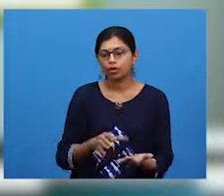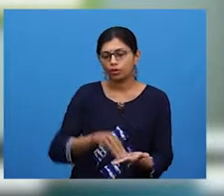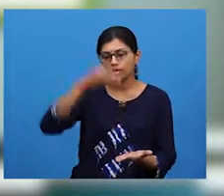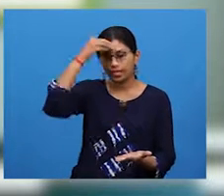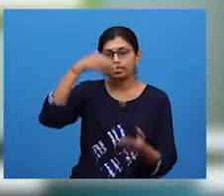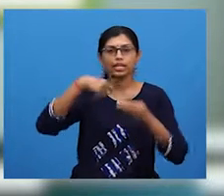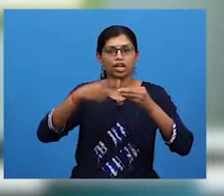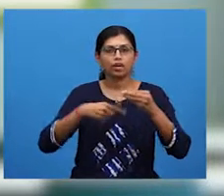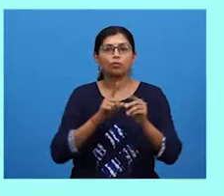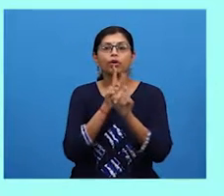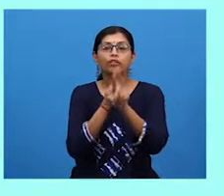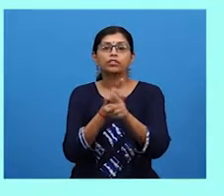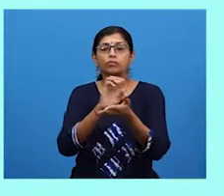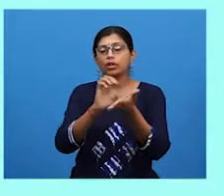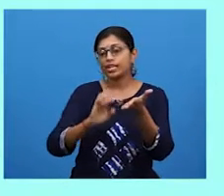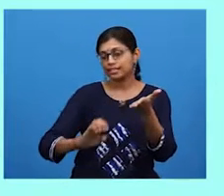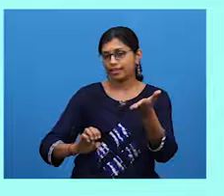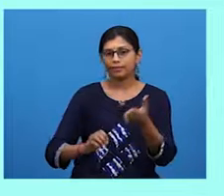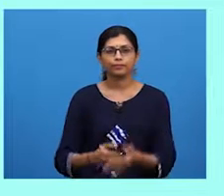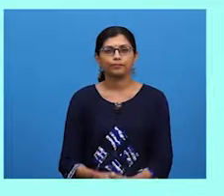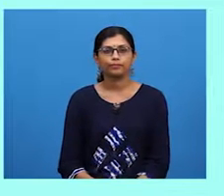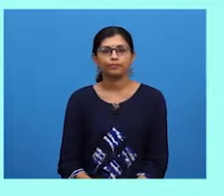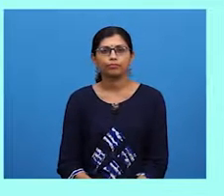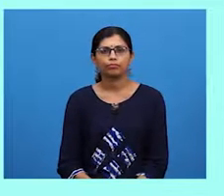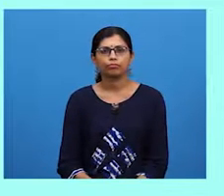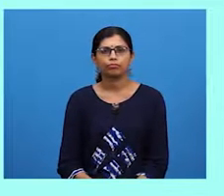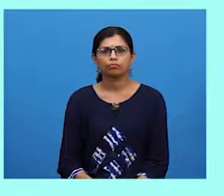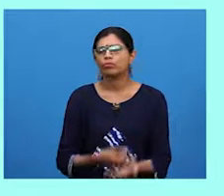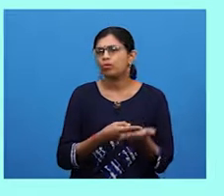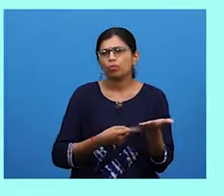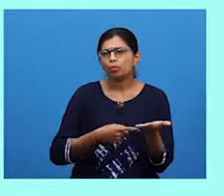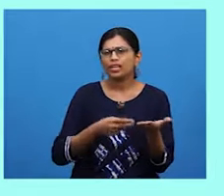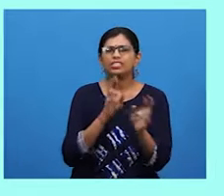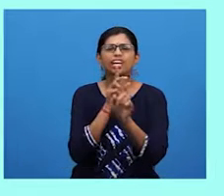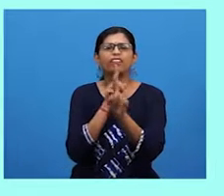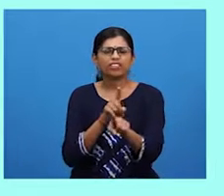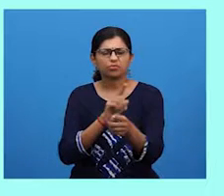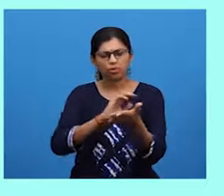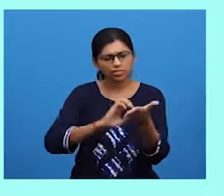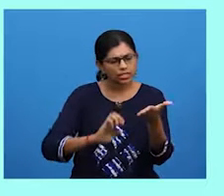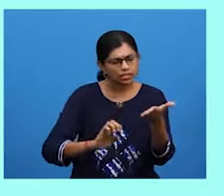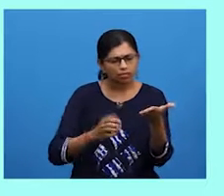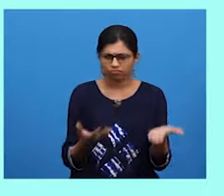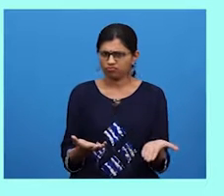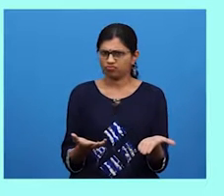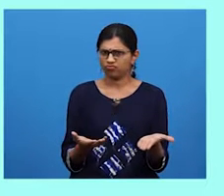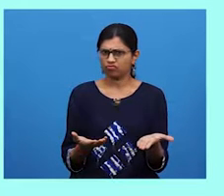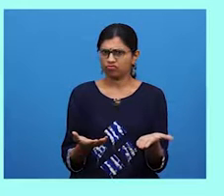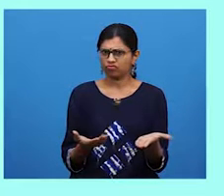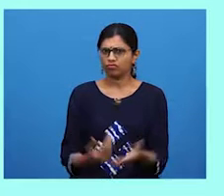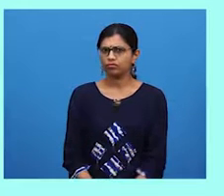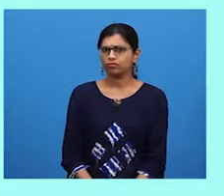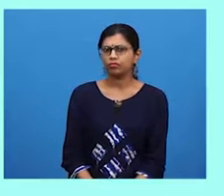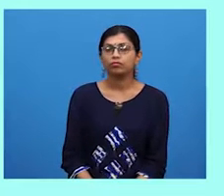response essay. What is a response essay? A